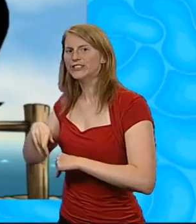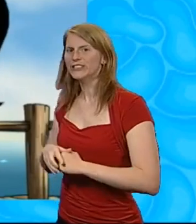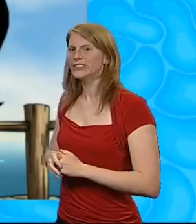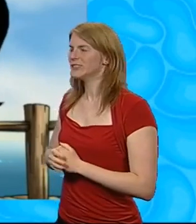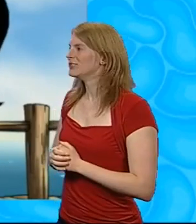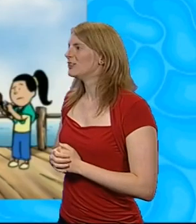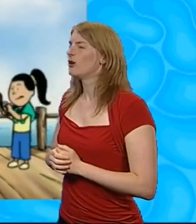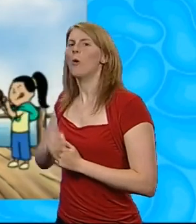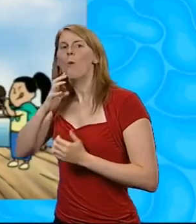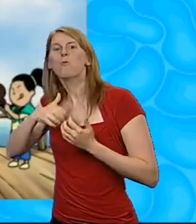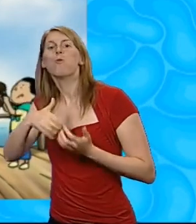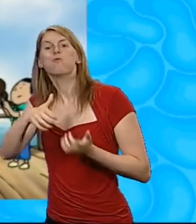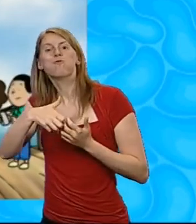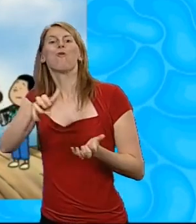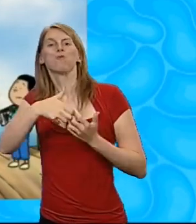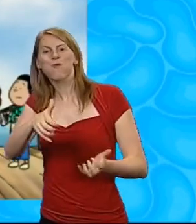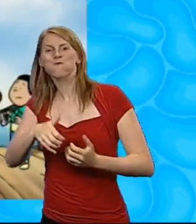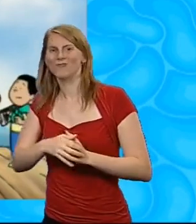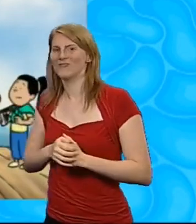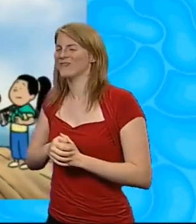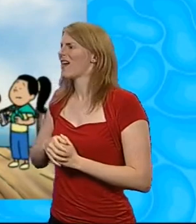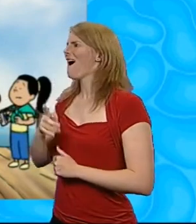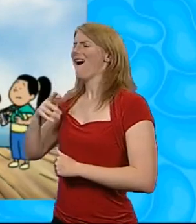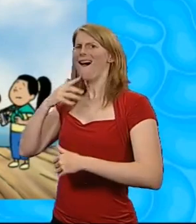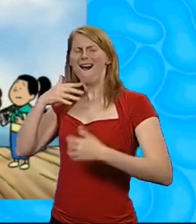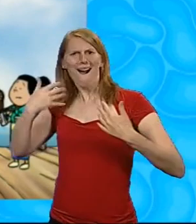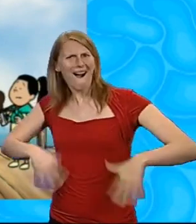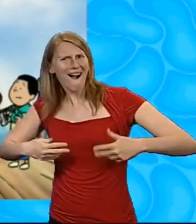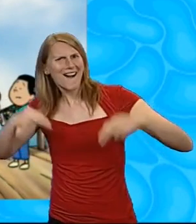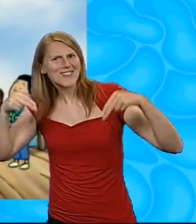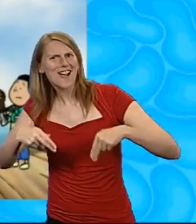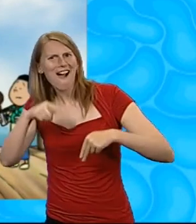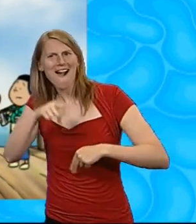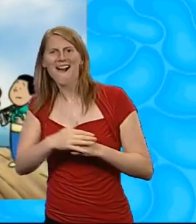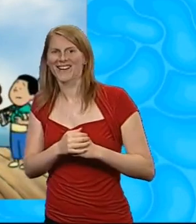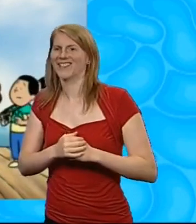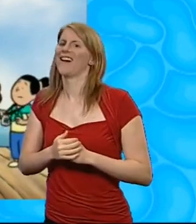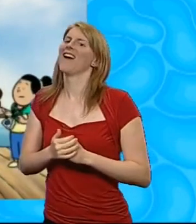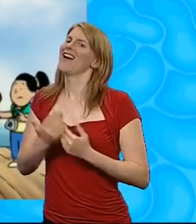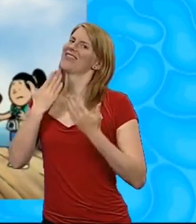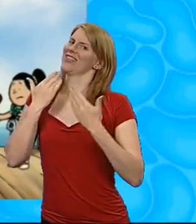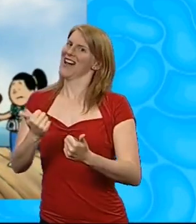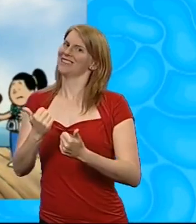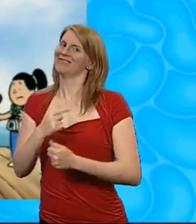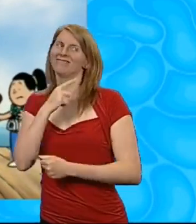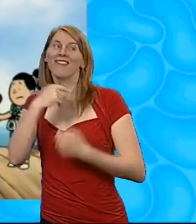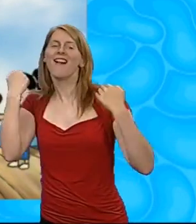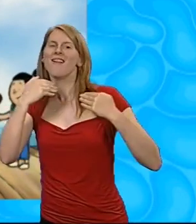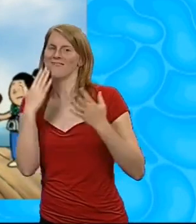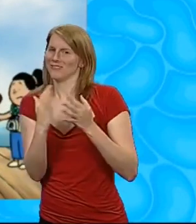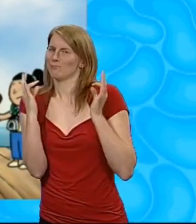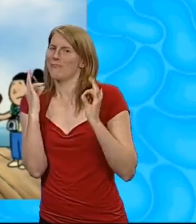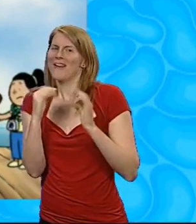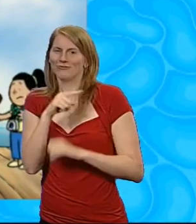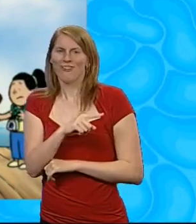that's Clifford. What an absolutely amazing dog! Thanks. I think he's really